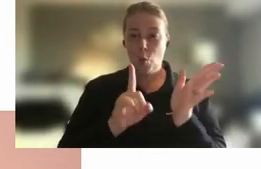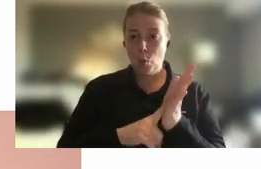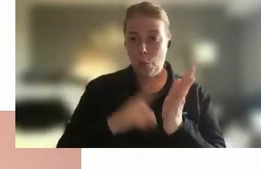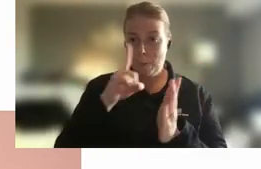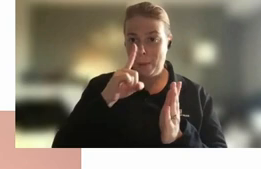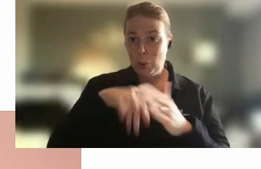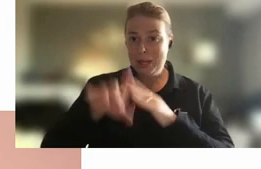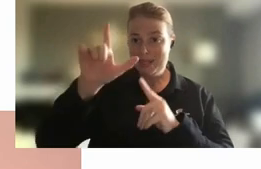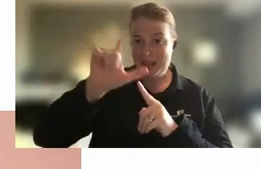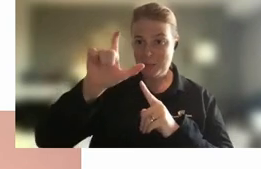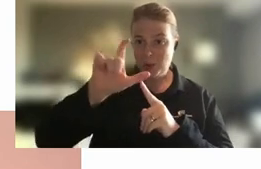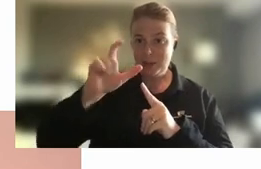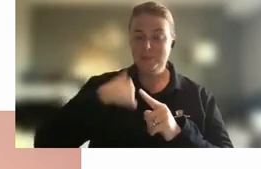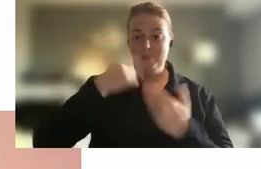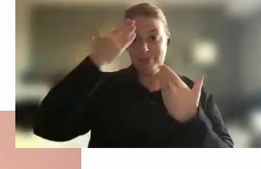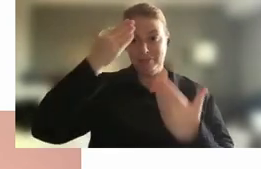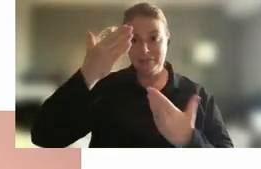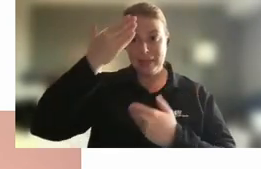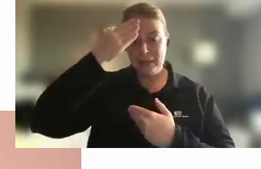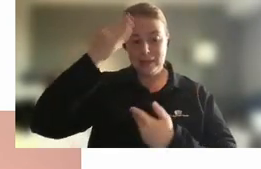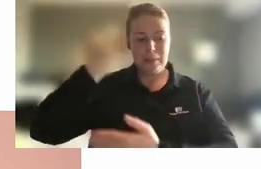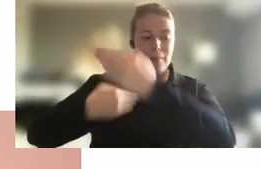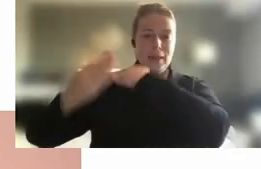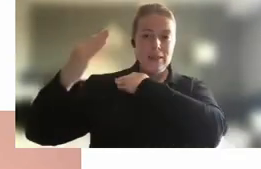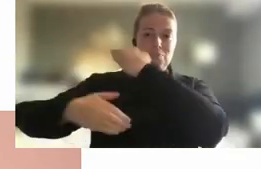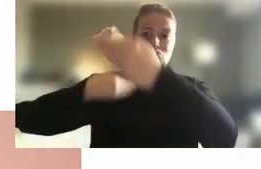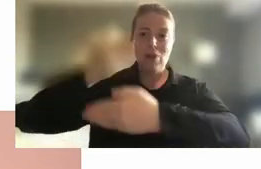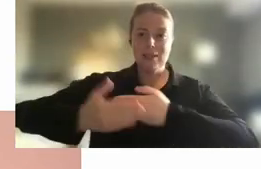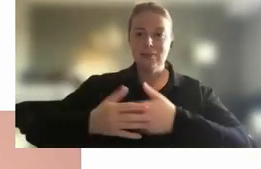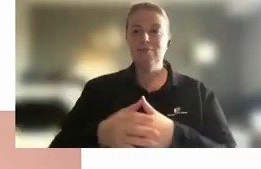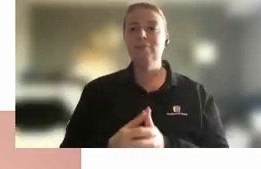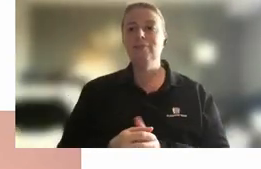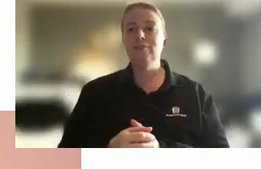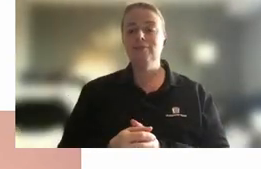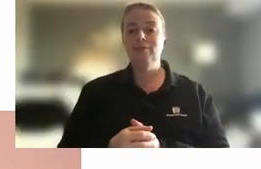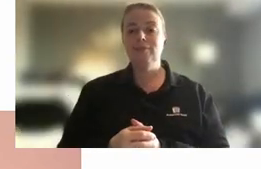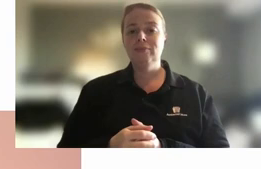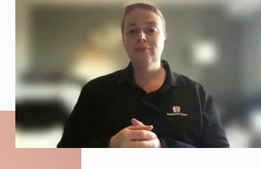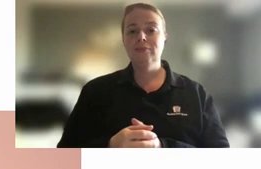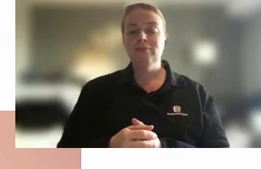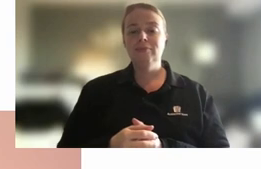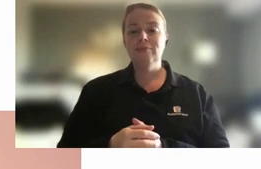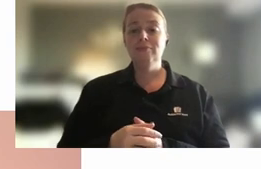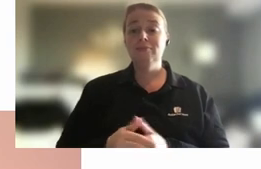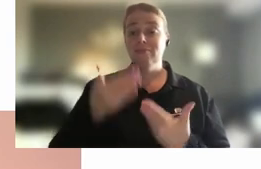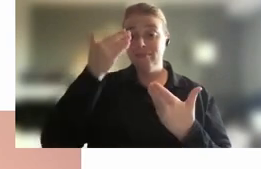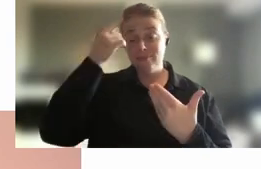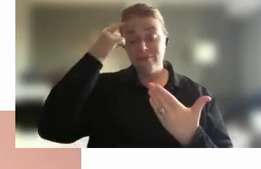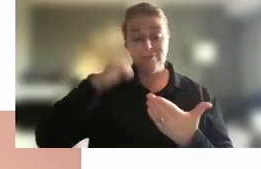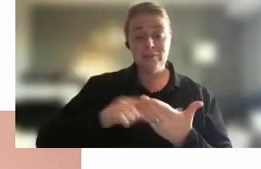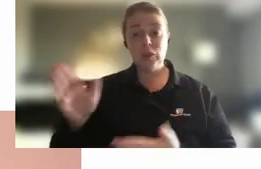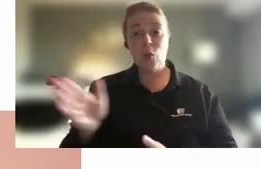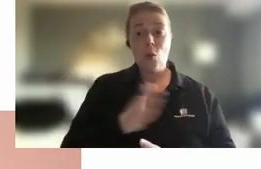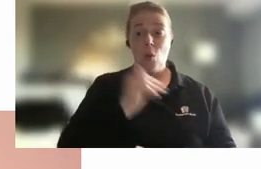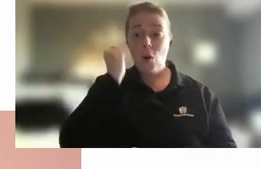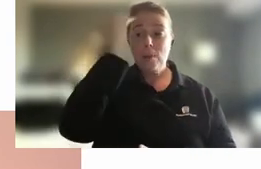pay my respects to their elders past and present and extend that acknowledgement to all Aboriginal and Torres